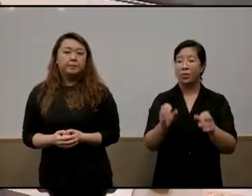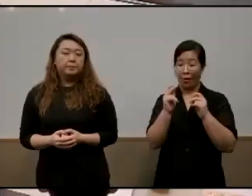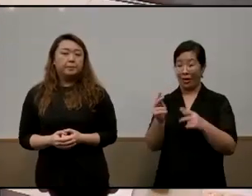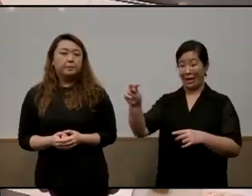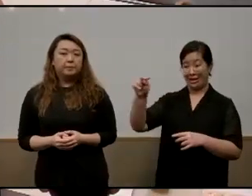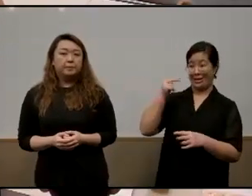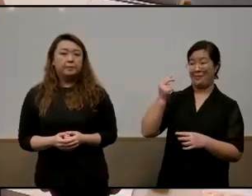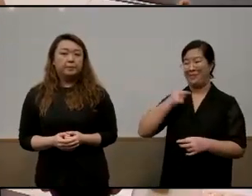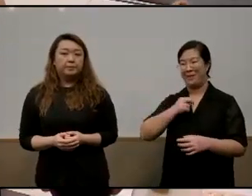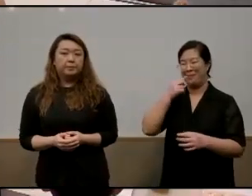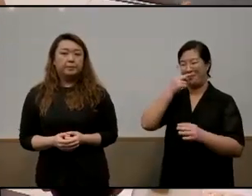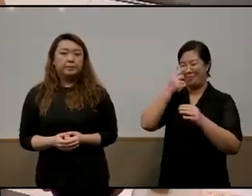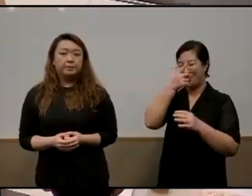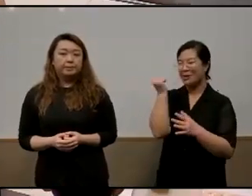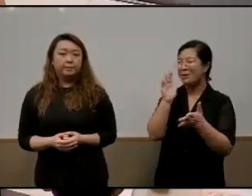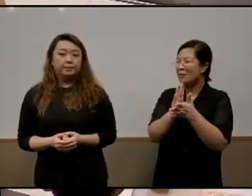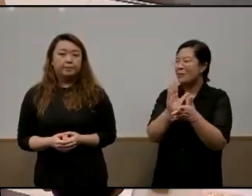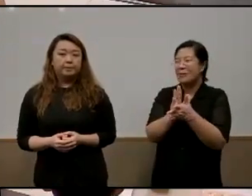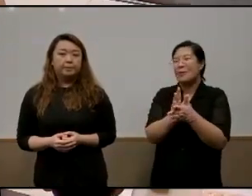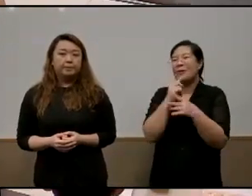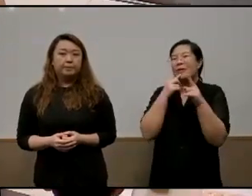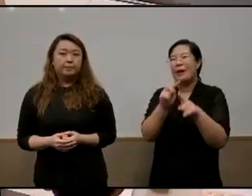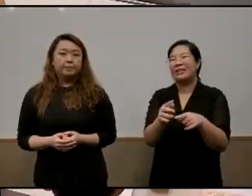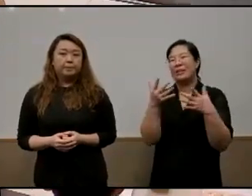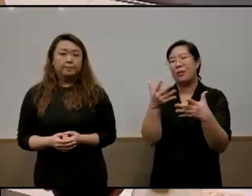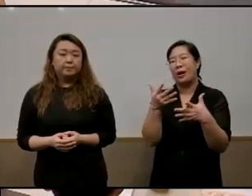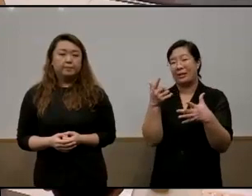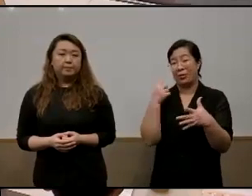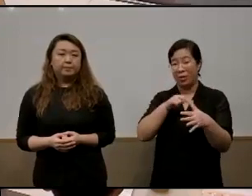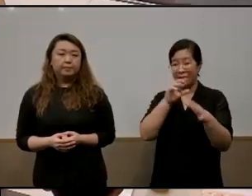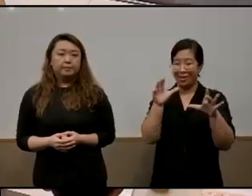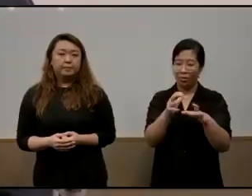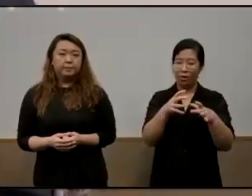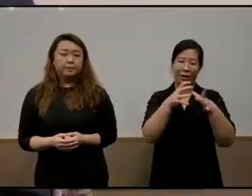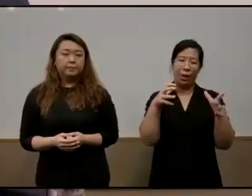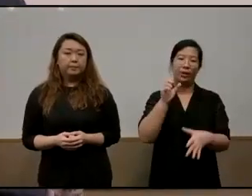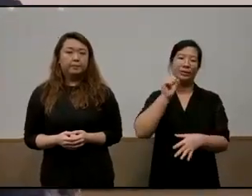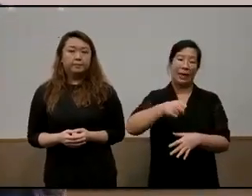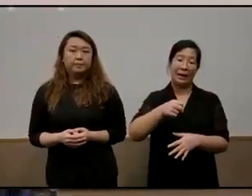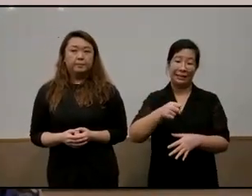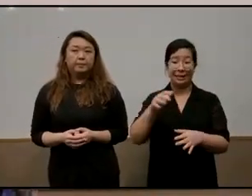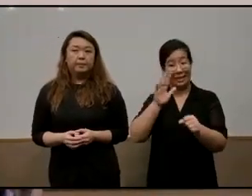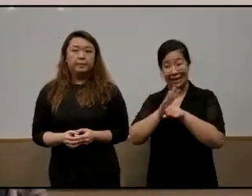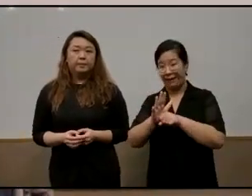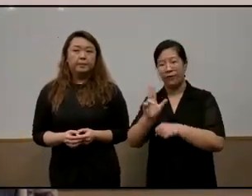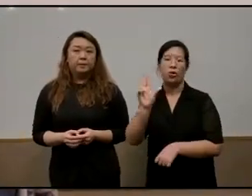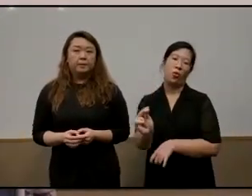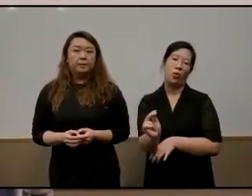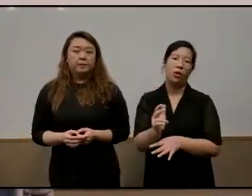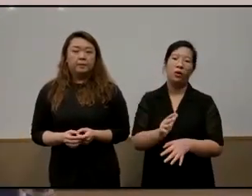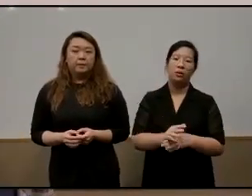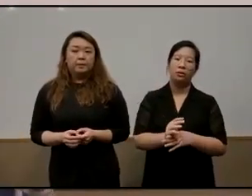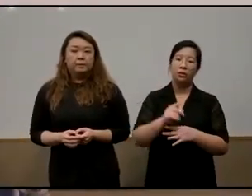and because it's in school uh the the answer to the question is are we doing a lot yes are we doing enough no um